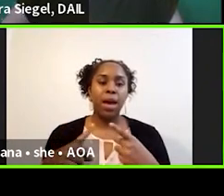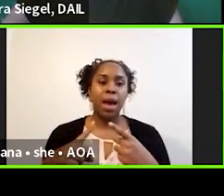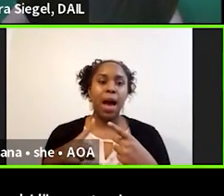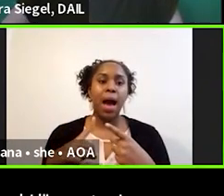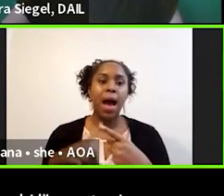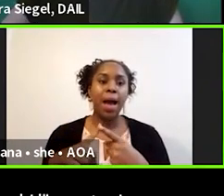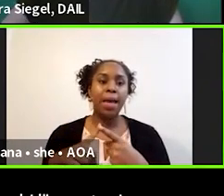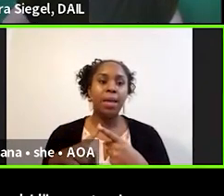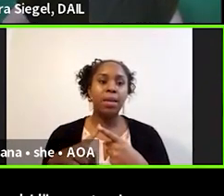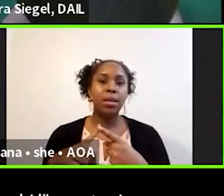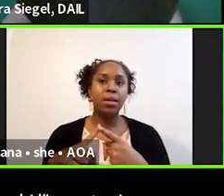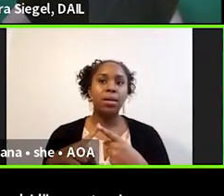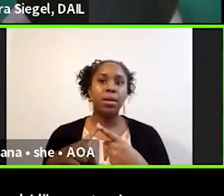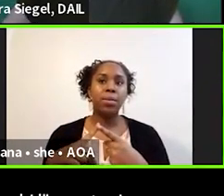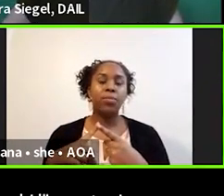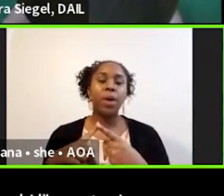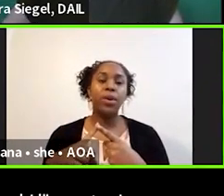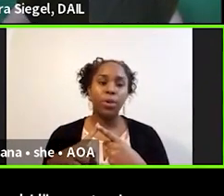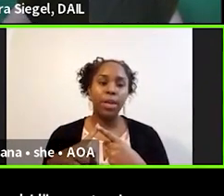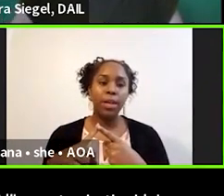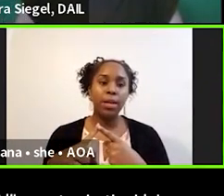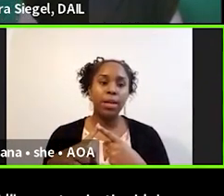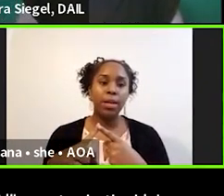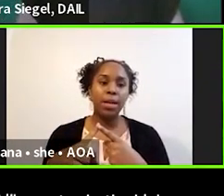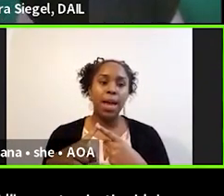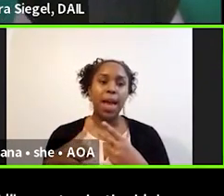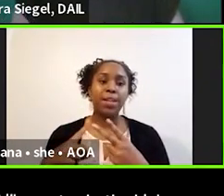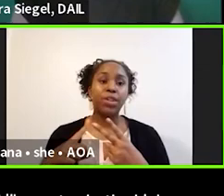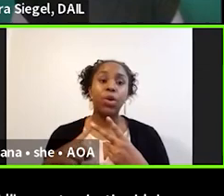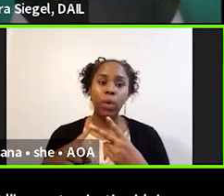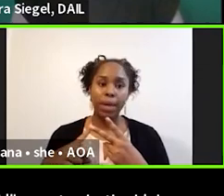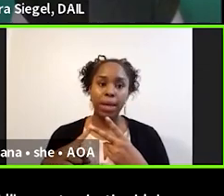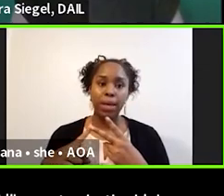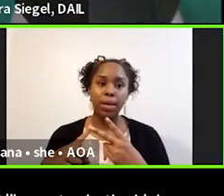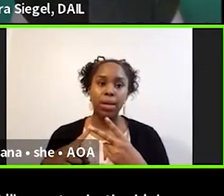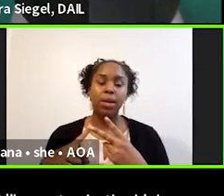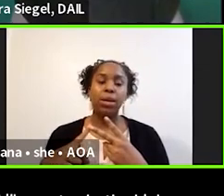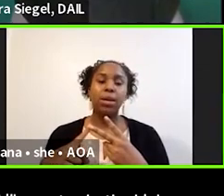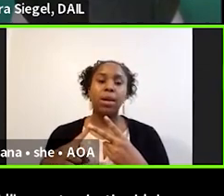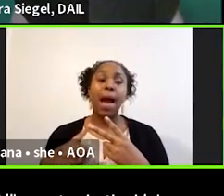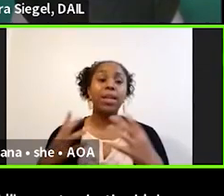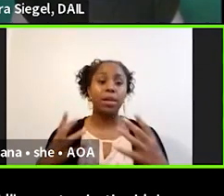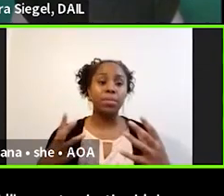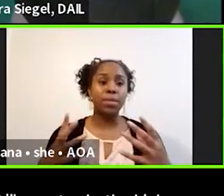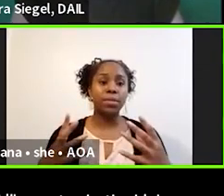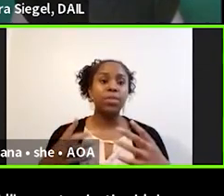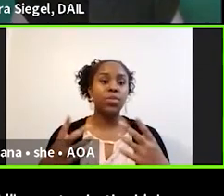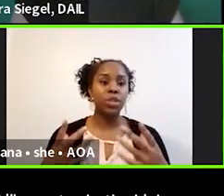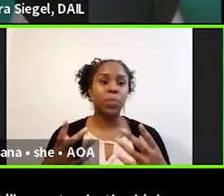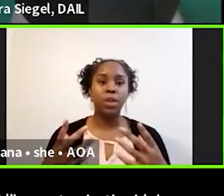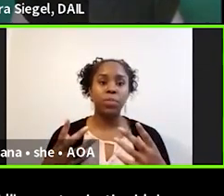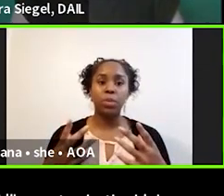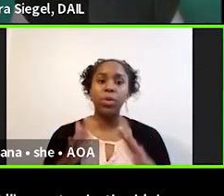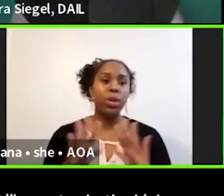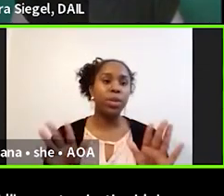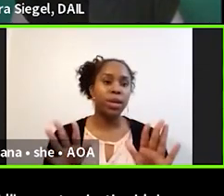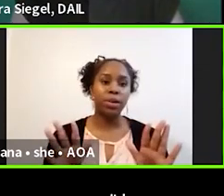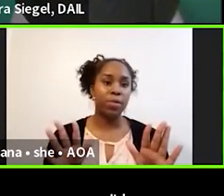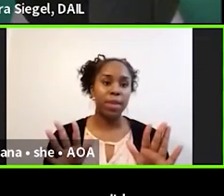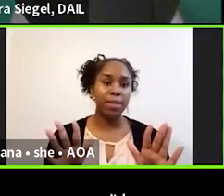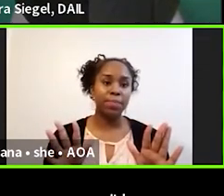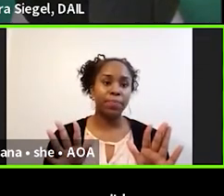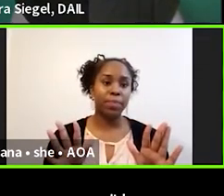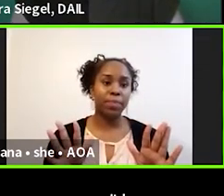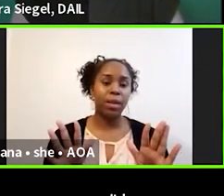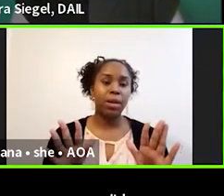high priority and quick items as soon as possible. We don't